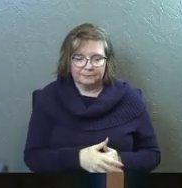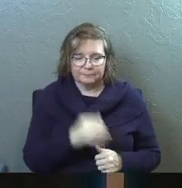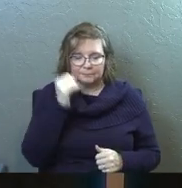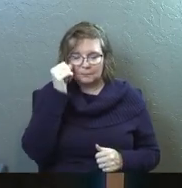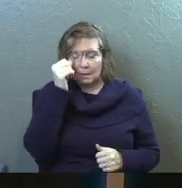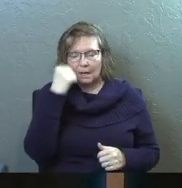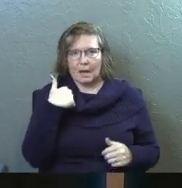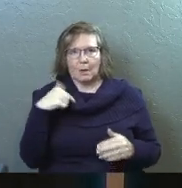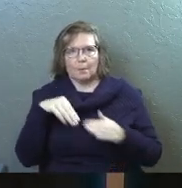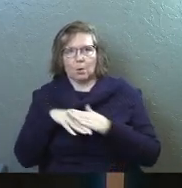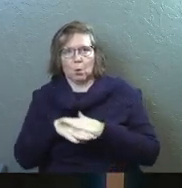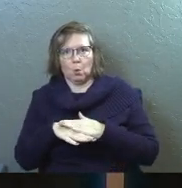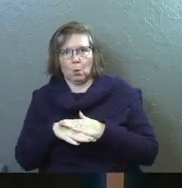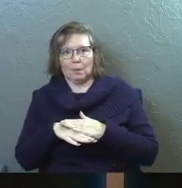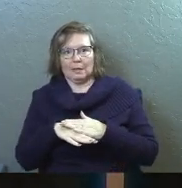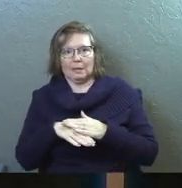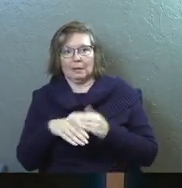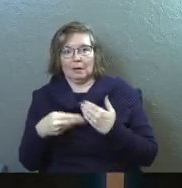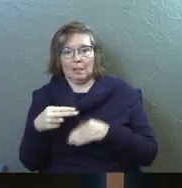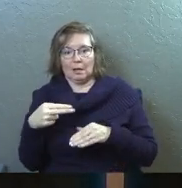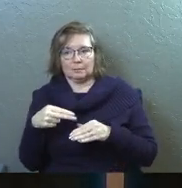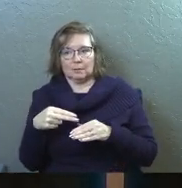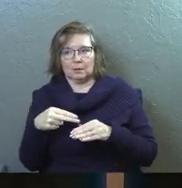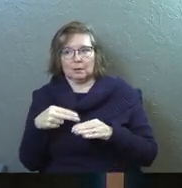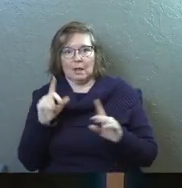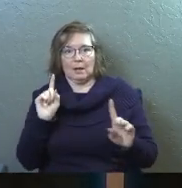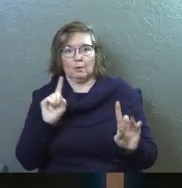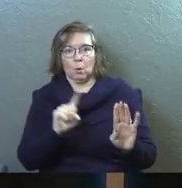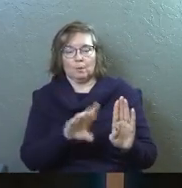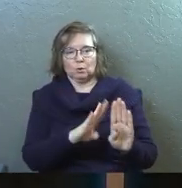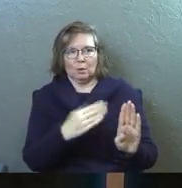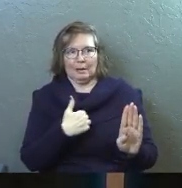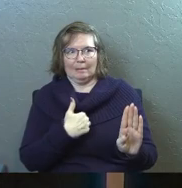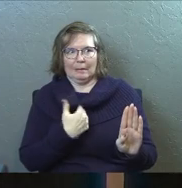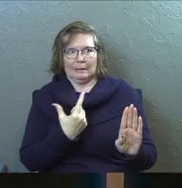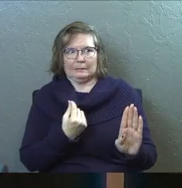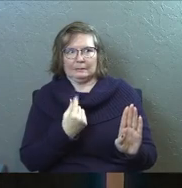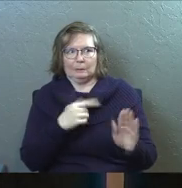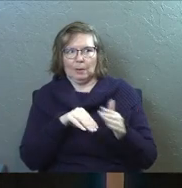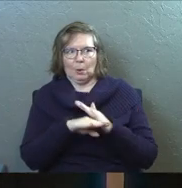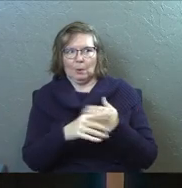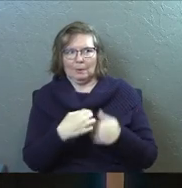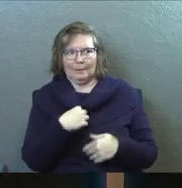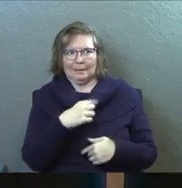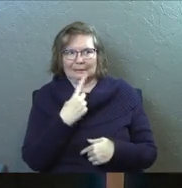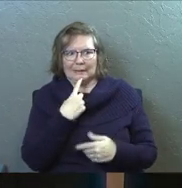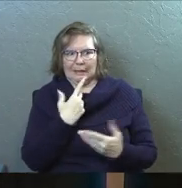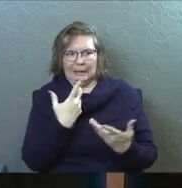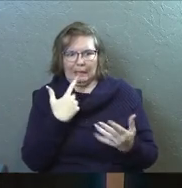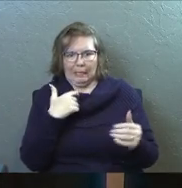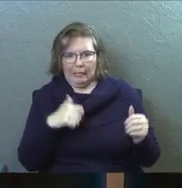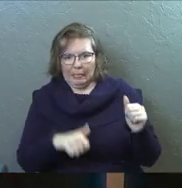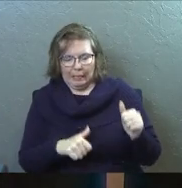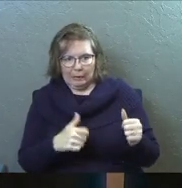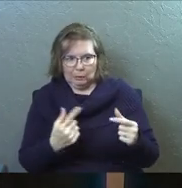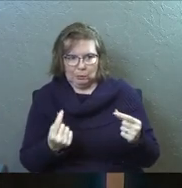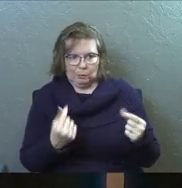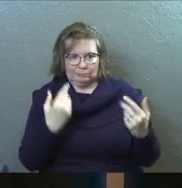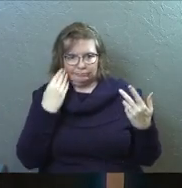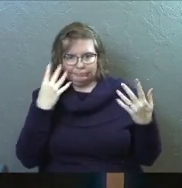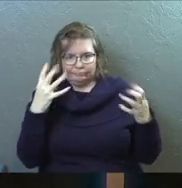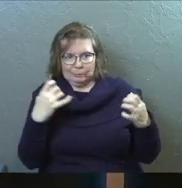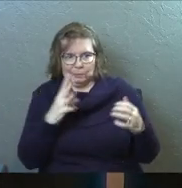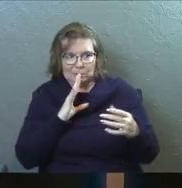And I remember walking into that room on this side of the door going, I have no idea what I'm going to say. I have no idea what to do.